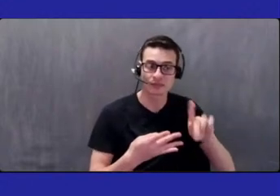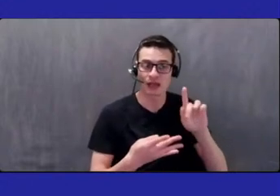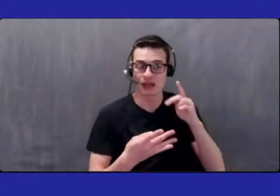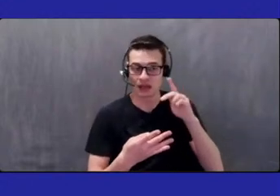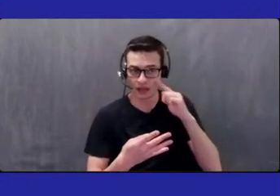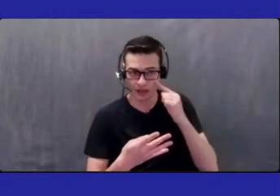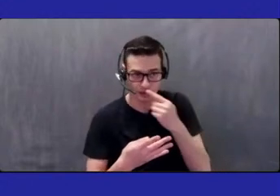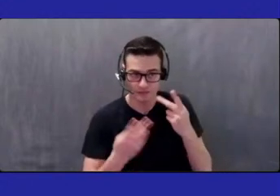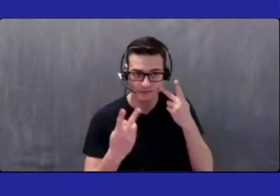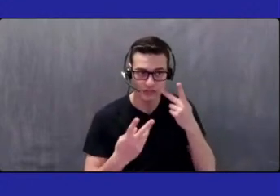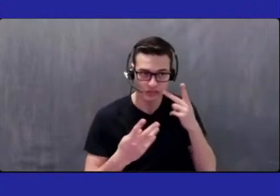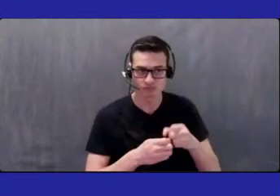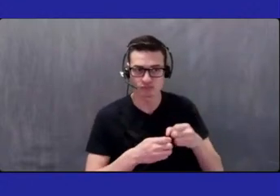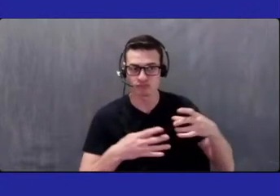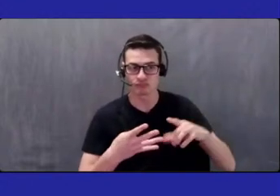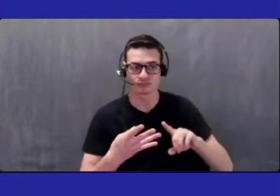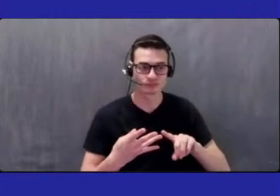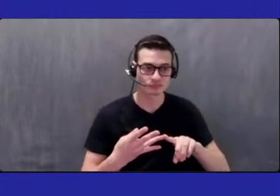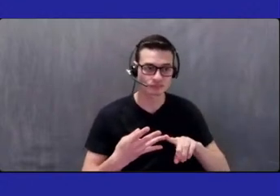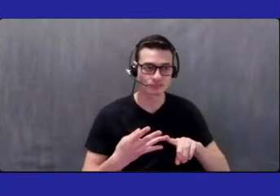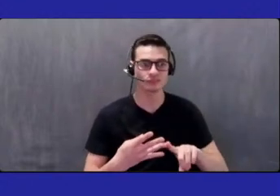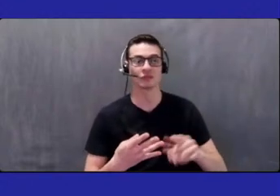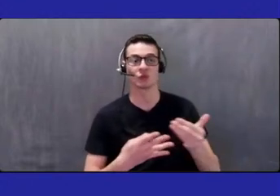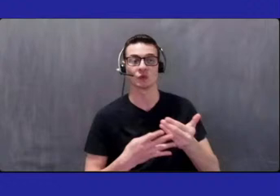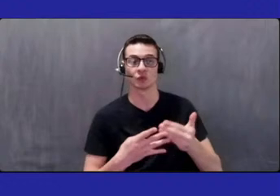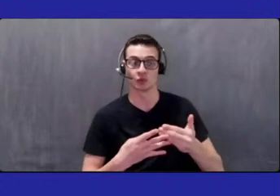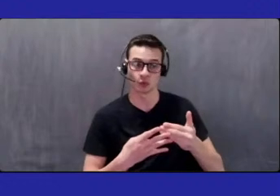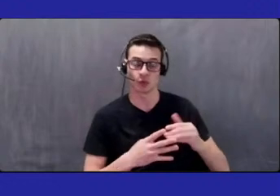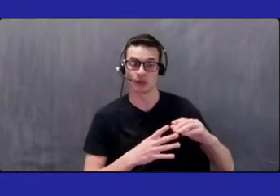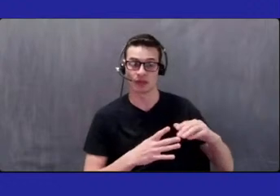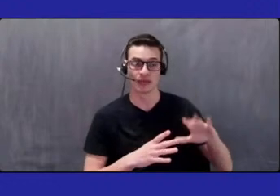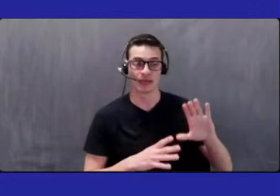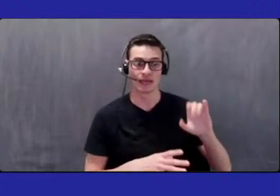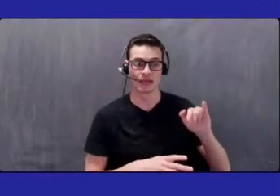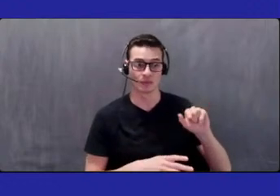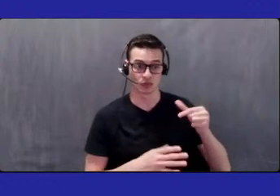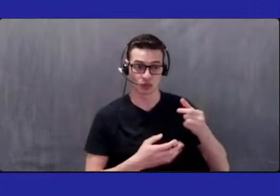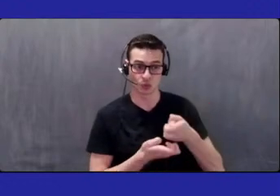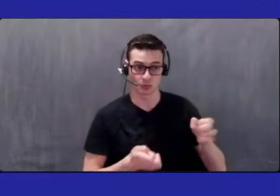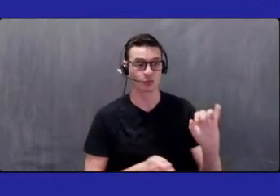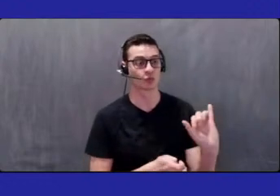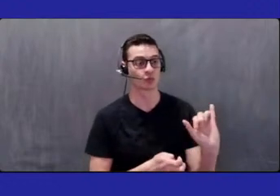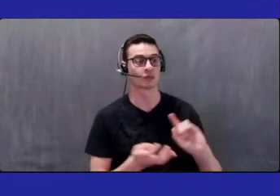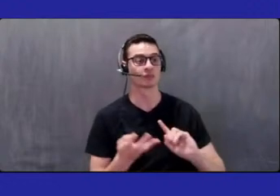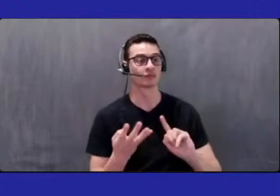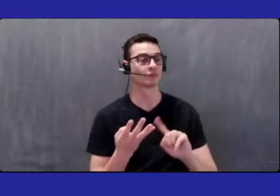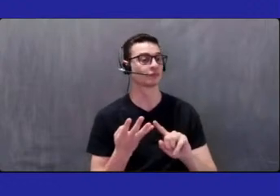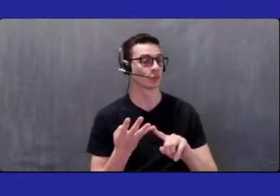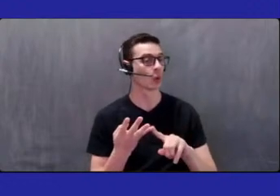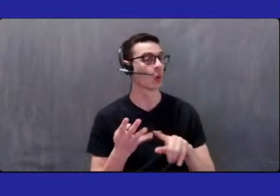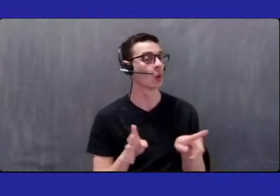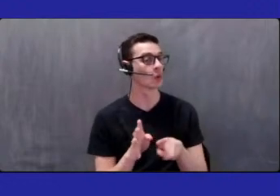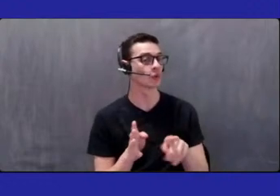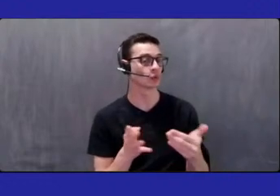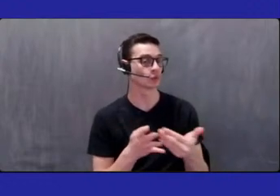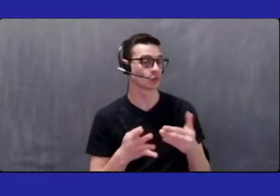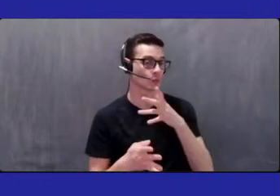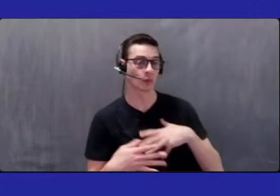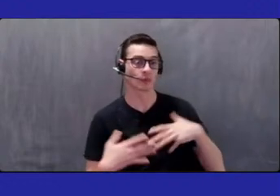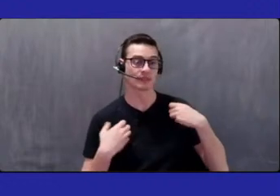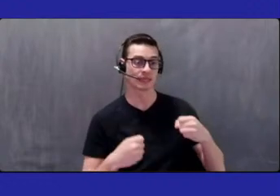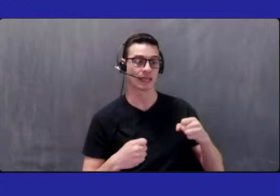,000 for new imaging equipment as well. And then we had also got a new women's health